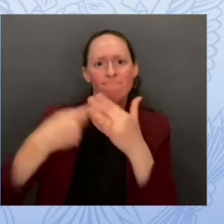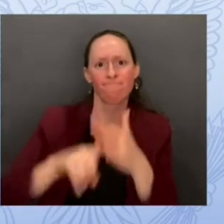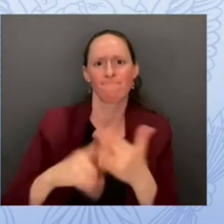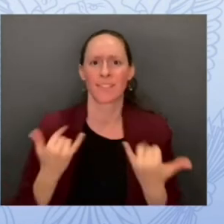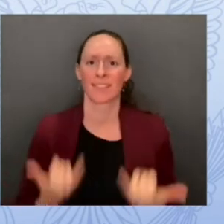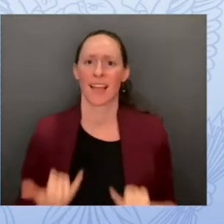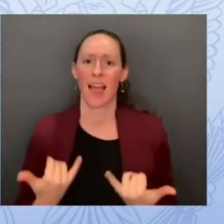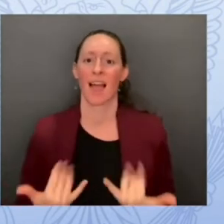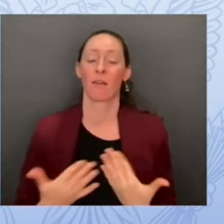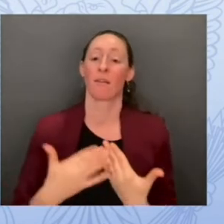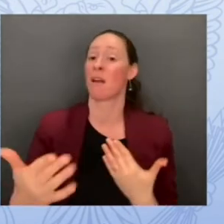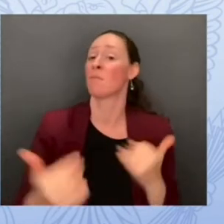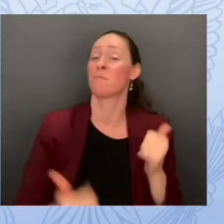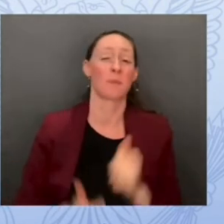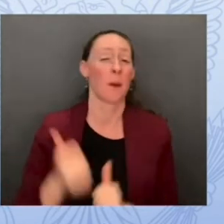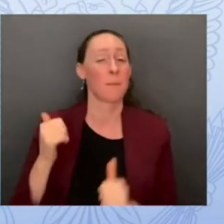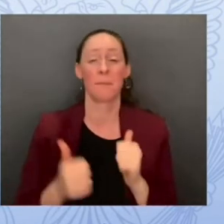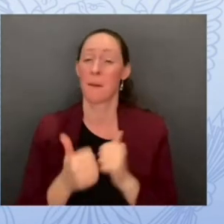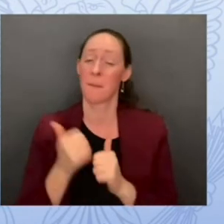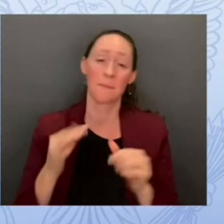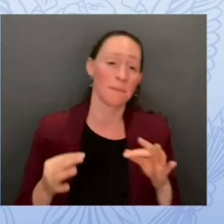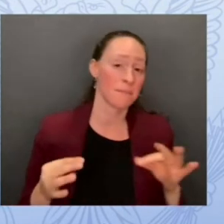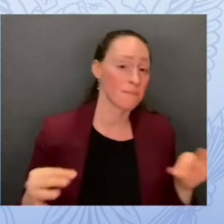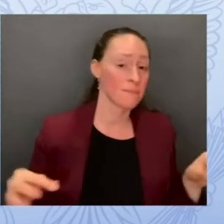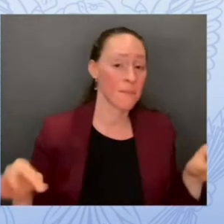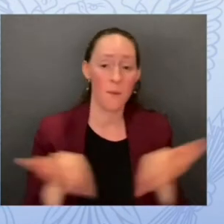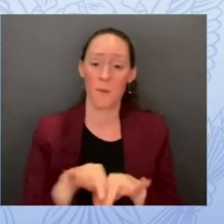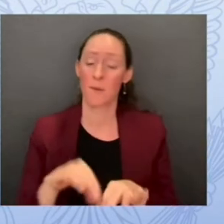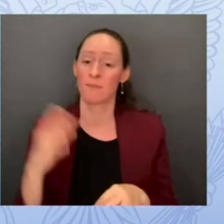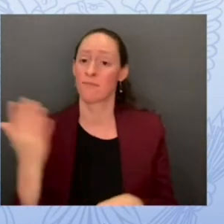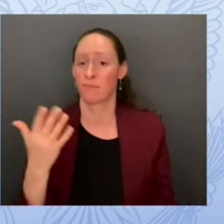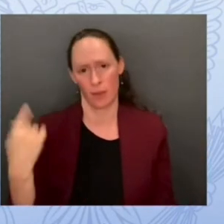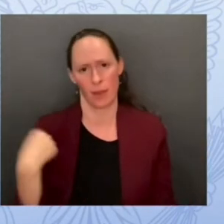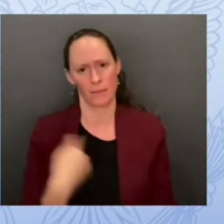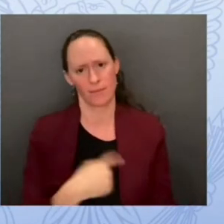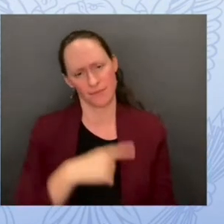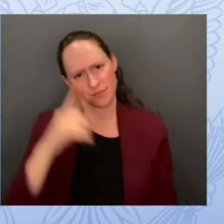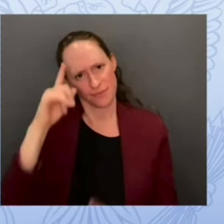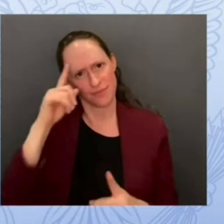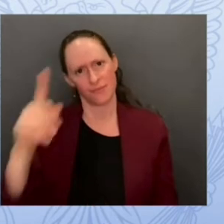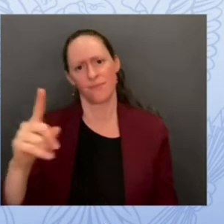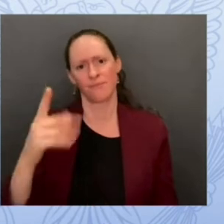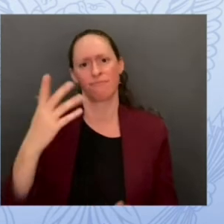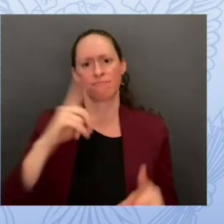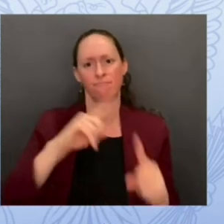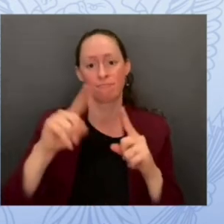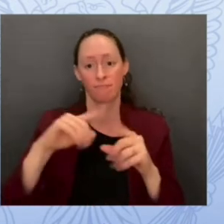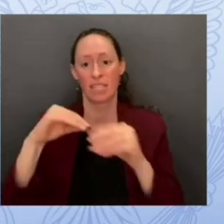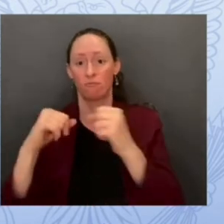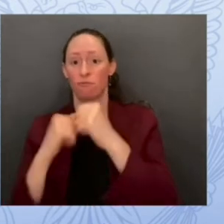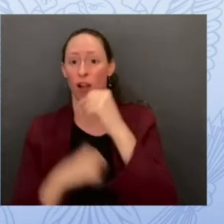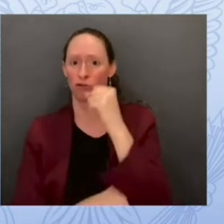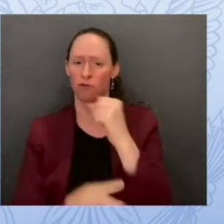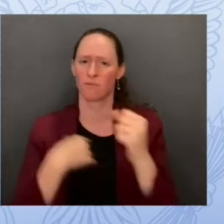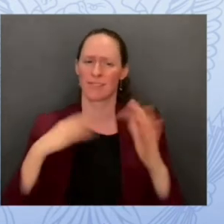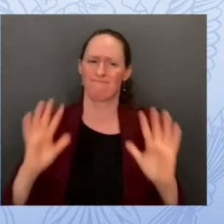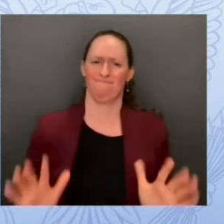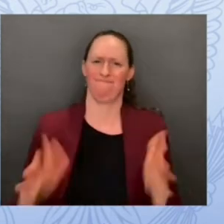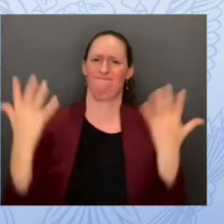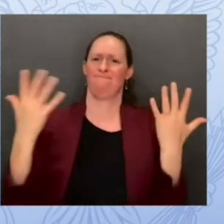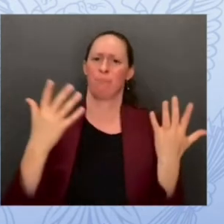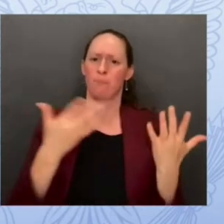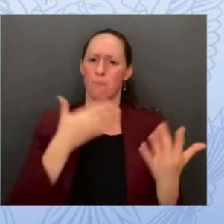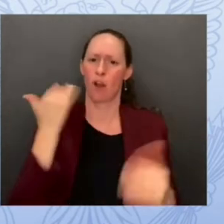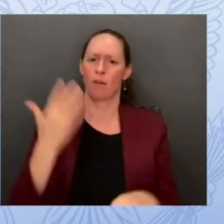to strive to enhance all of our infrastructure and services to ensure that our customers and partners benefit from our